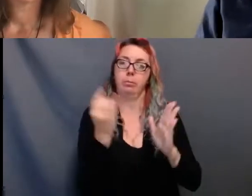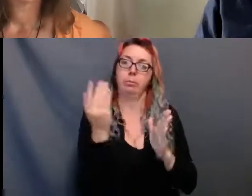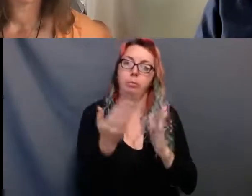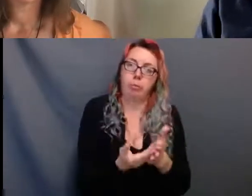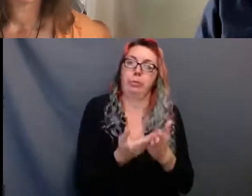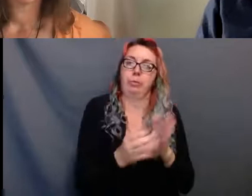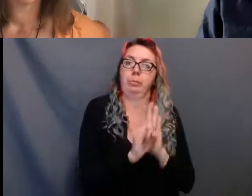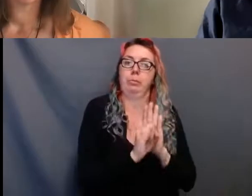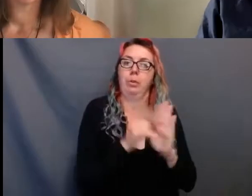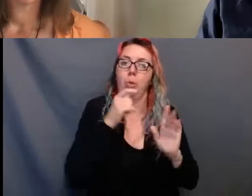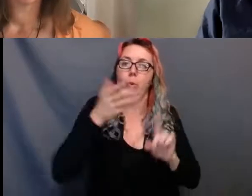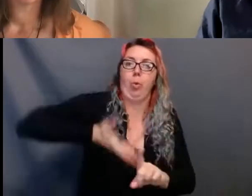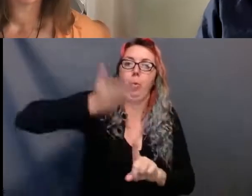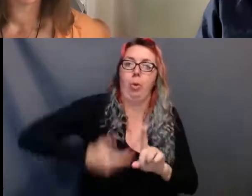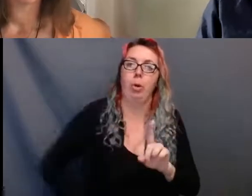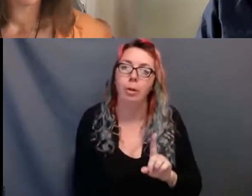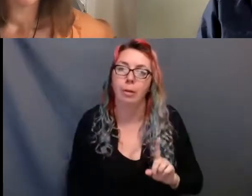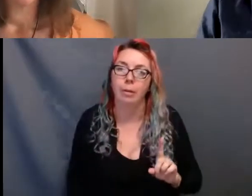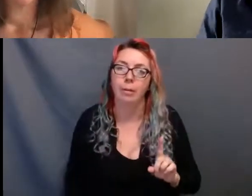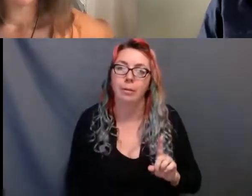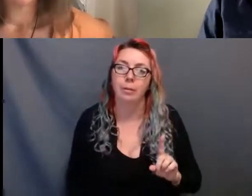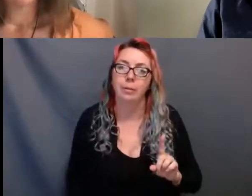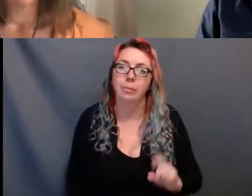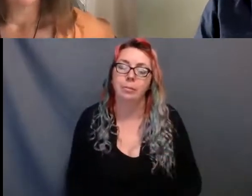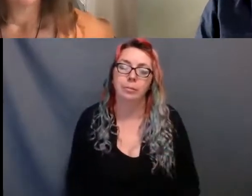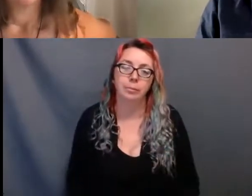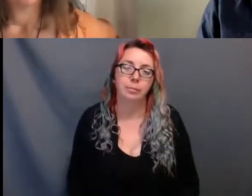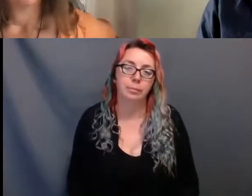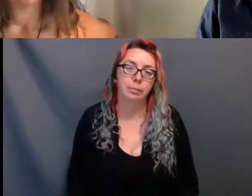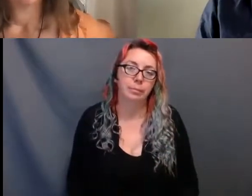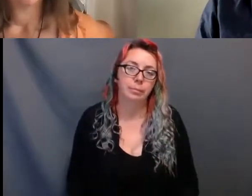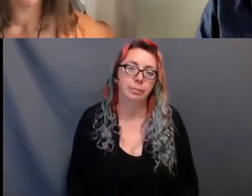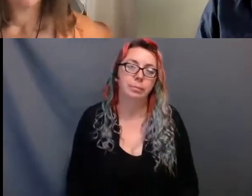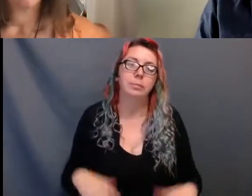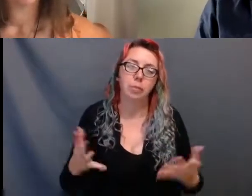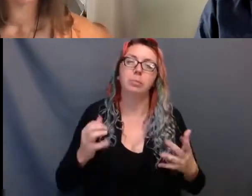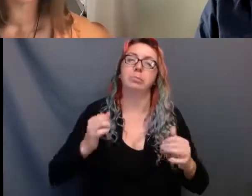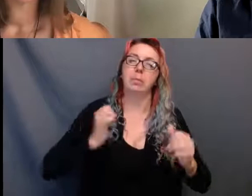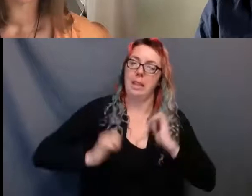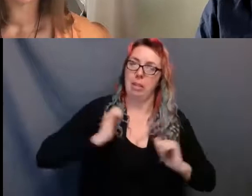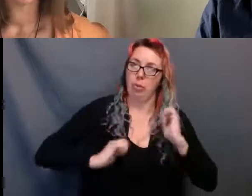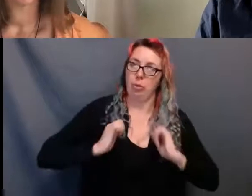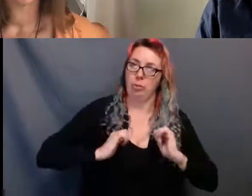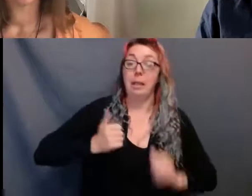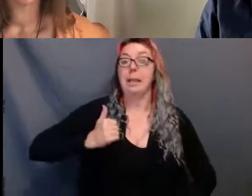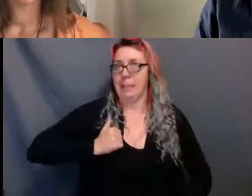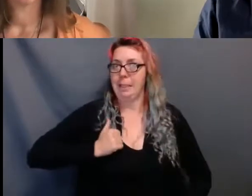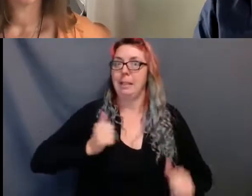It therefore might stand to reason that the tradition of theatre in this country is rooted predominantly in white society.